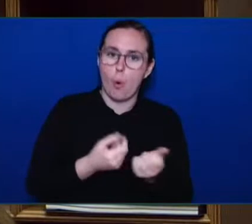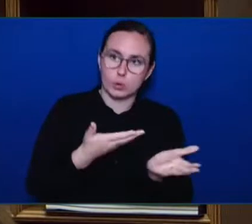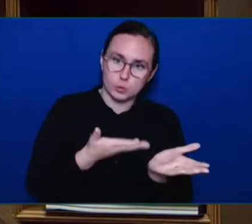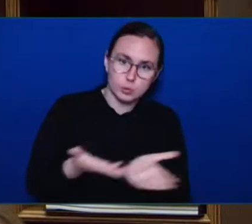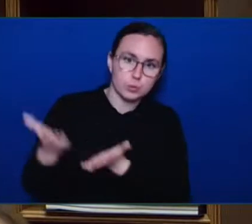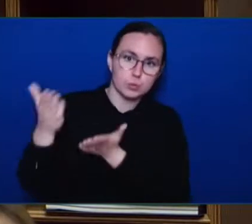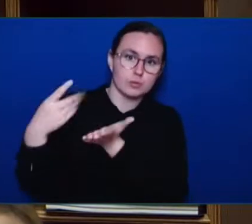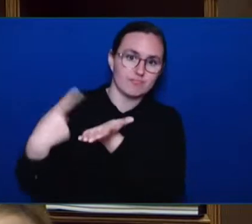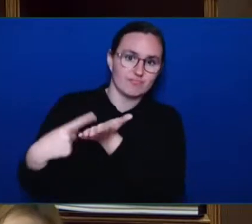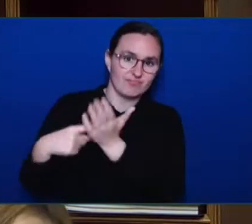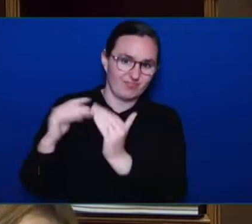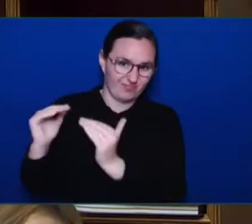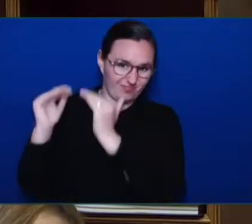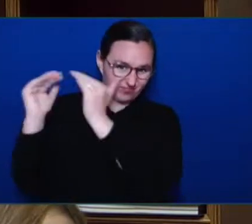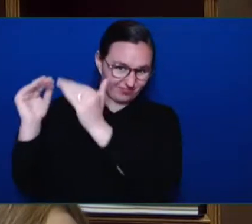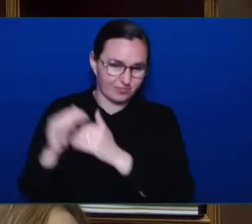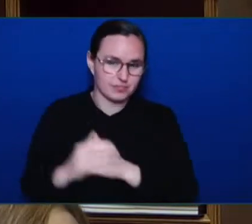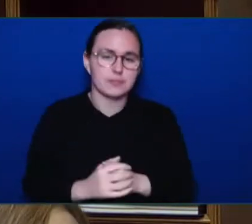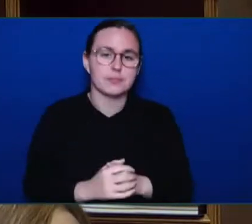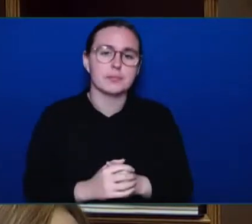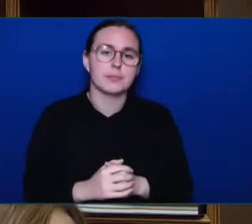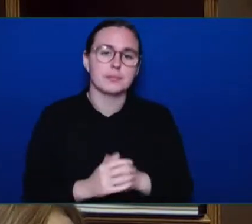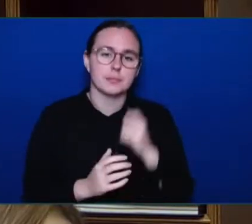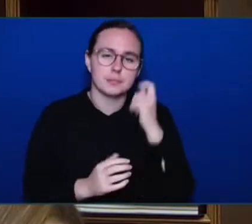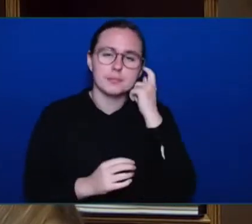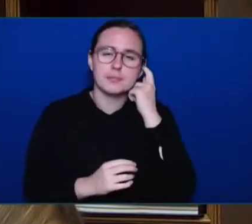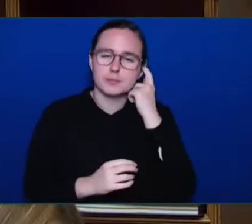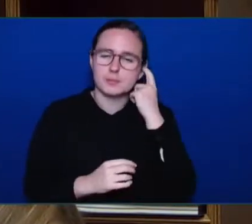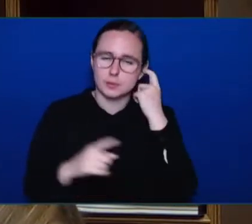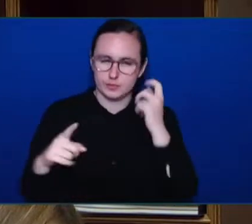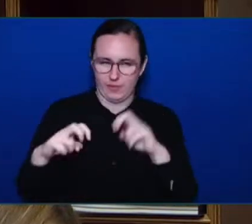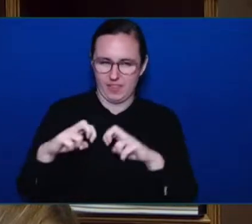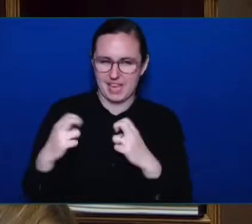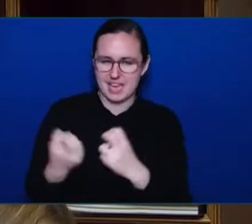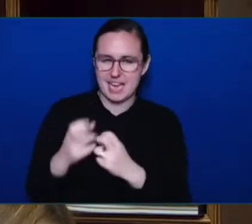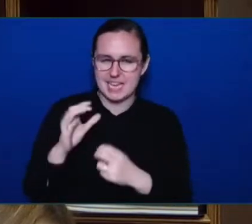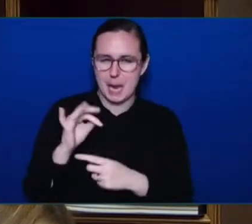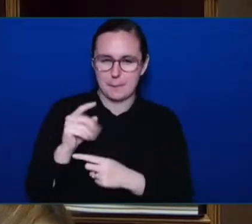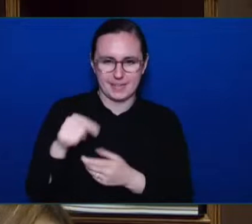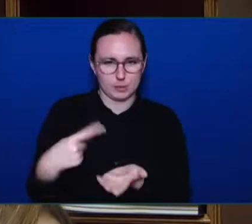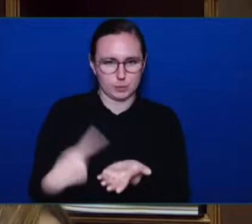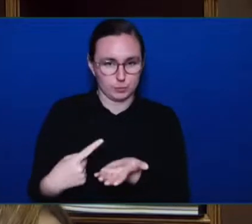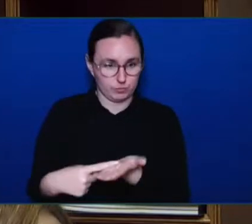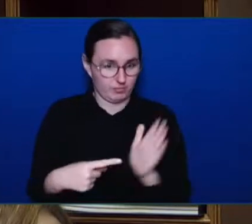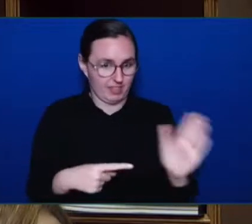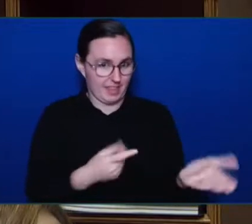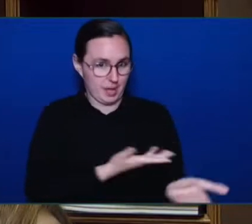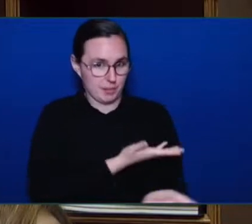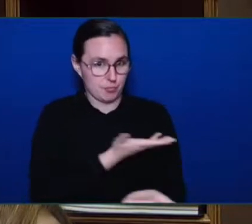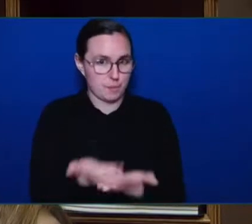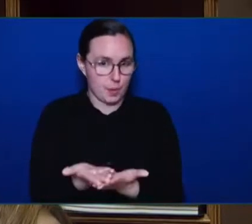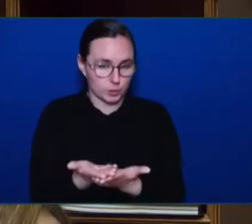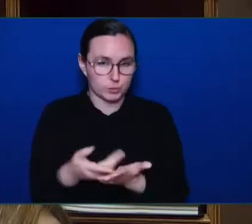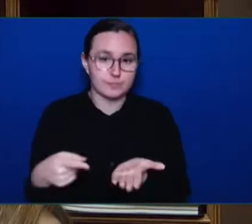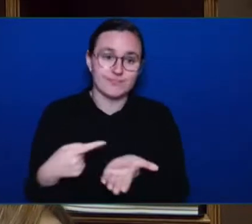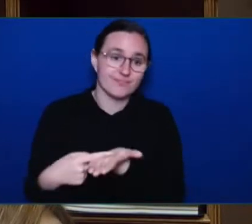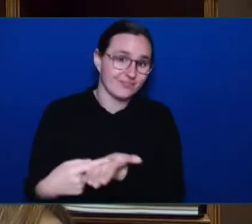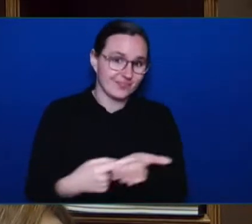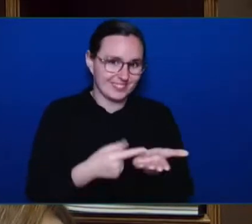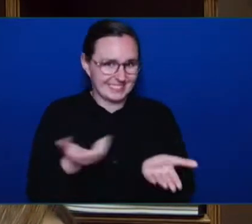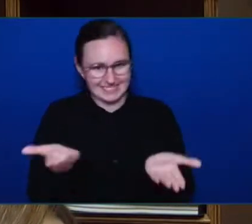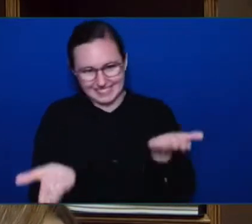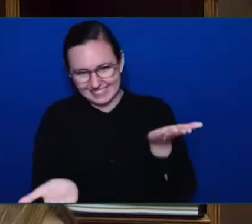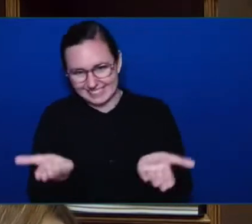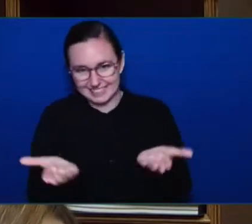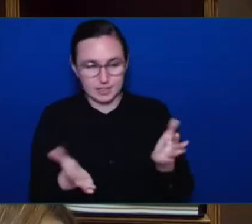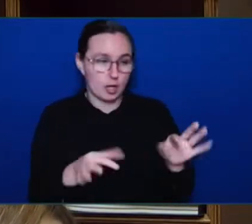Cabinet reviewed that proposal, we ultimately decided that the costs and the risks compared with the benefits, as